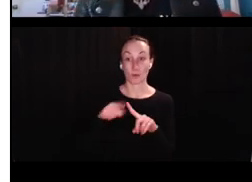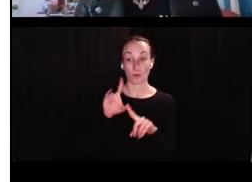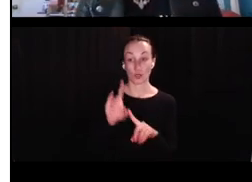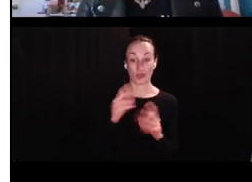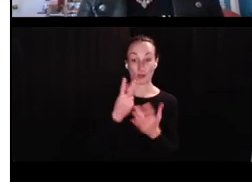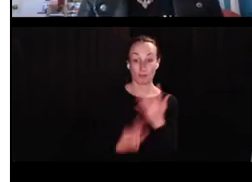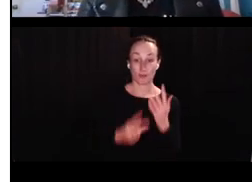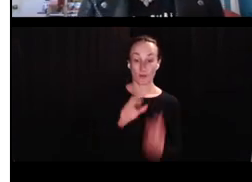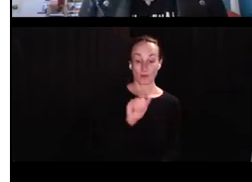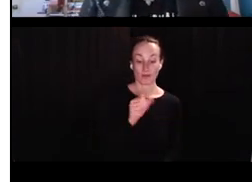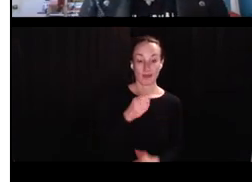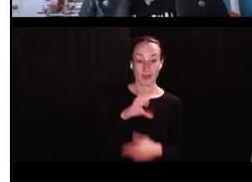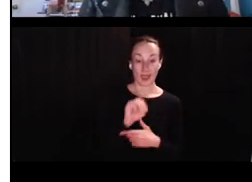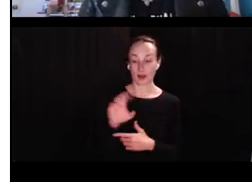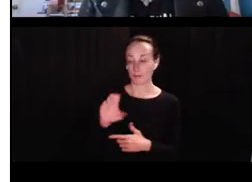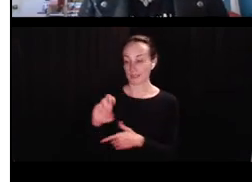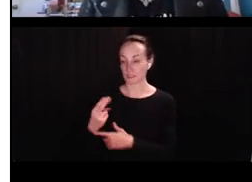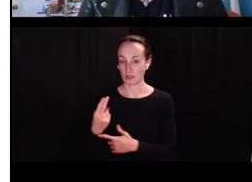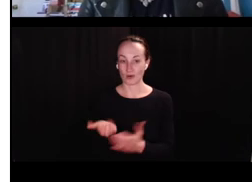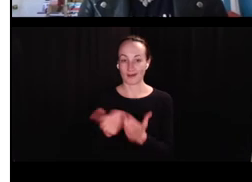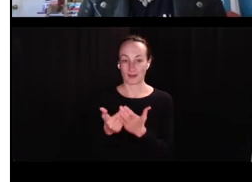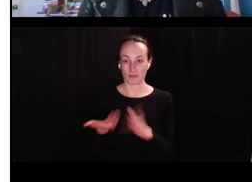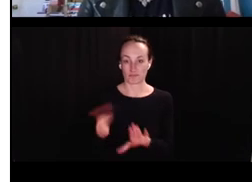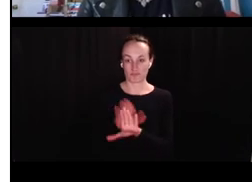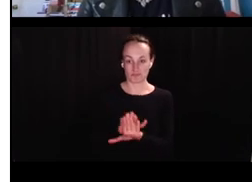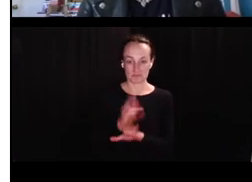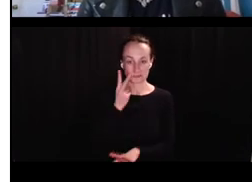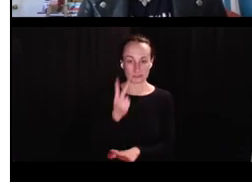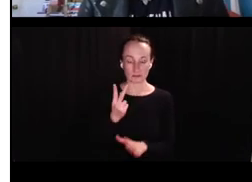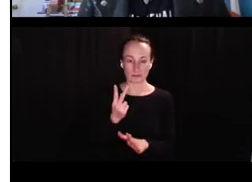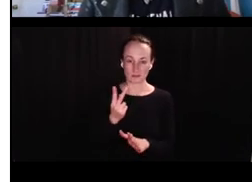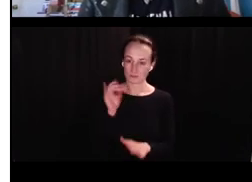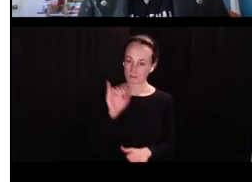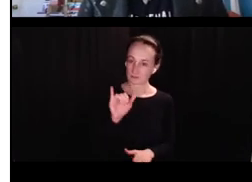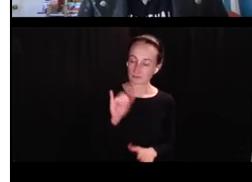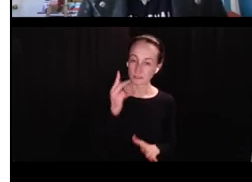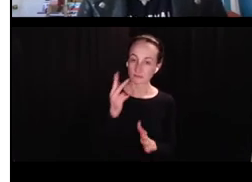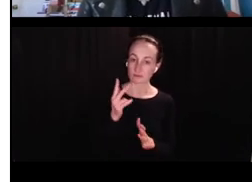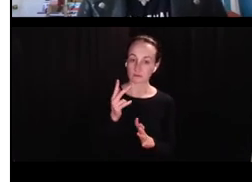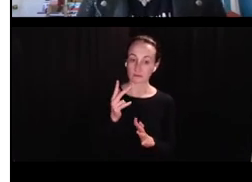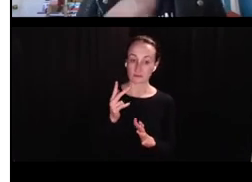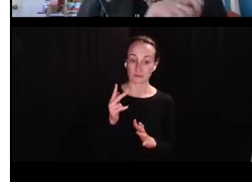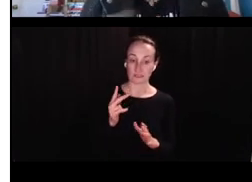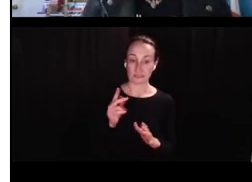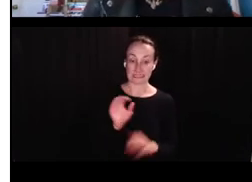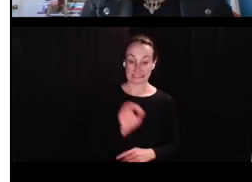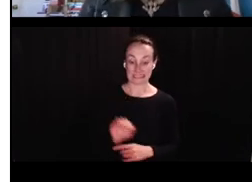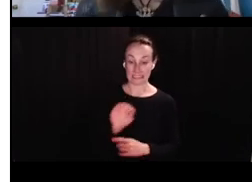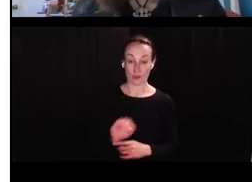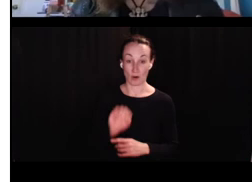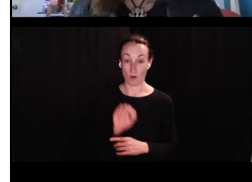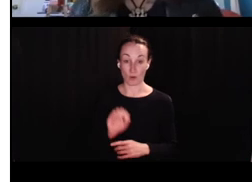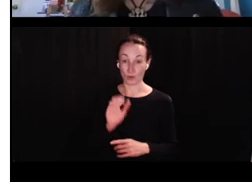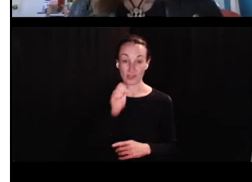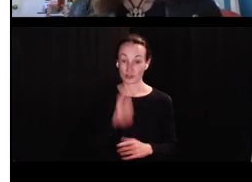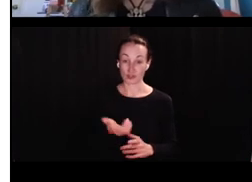just try mean length of utterance. Um, when we do that with both Adam and Sarah, um, again, we see a